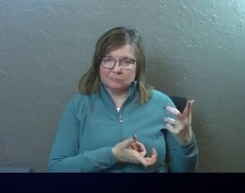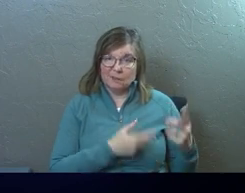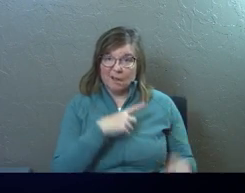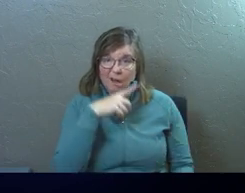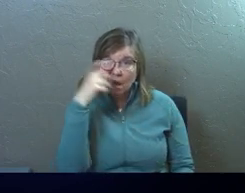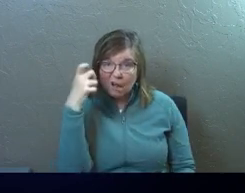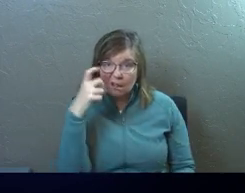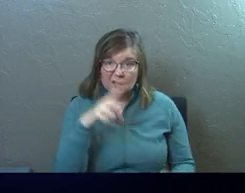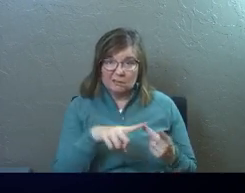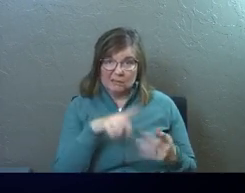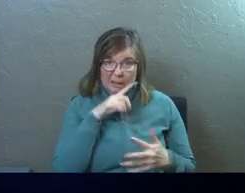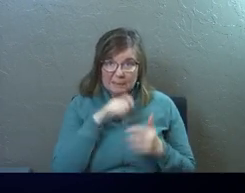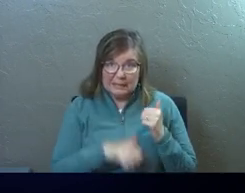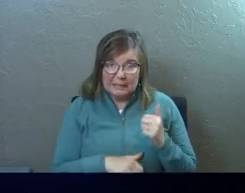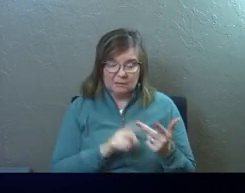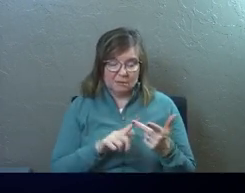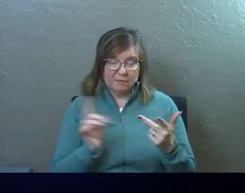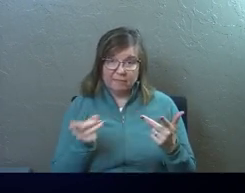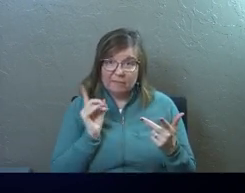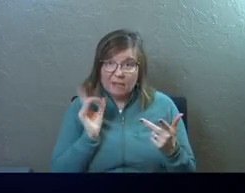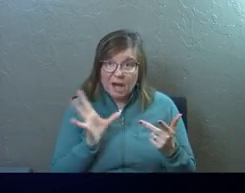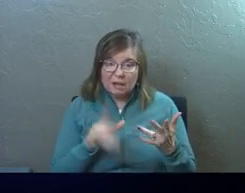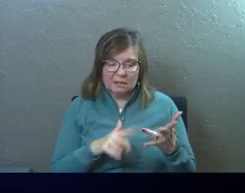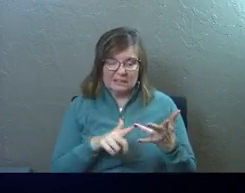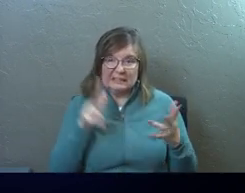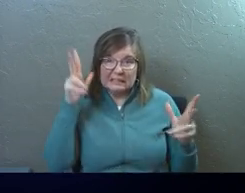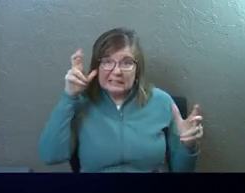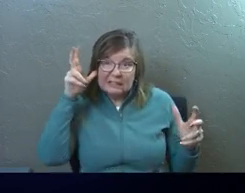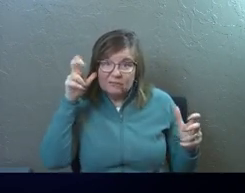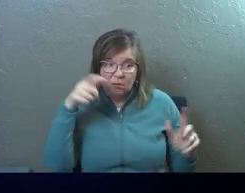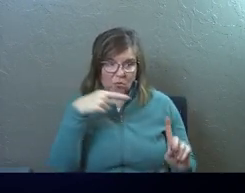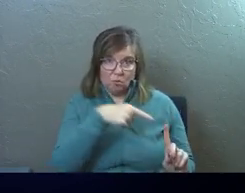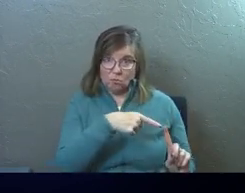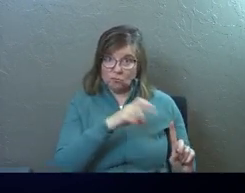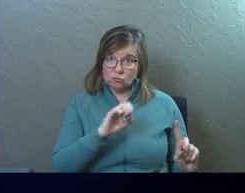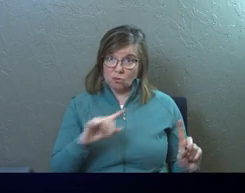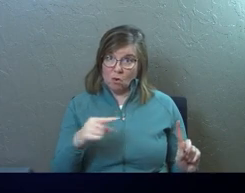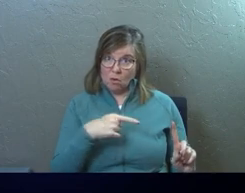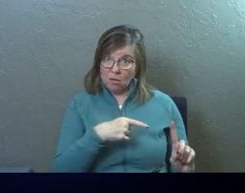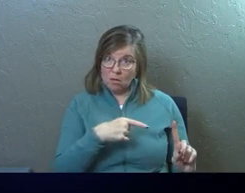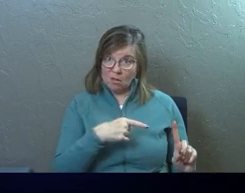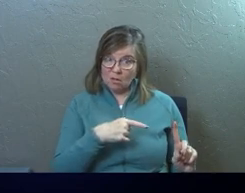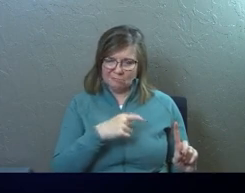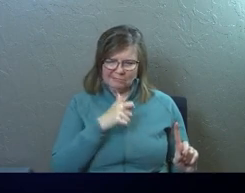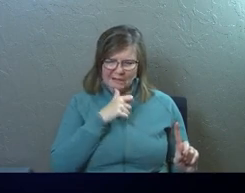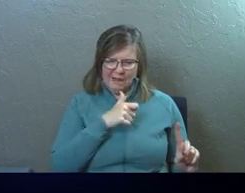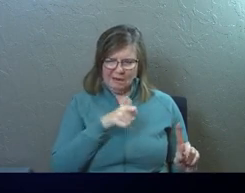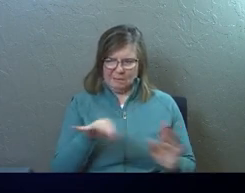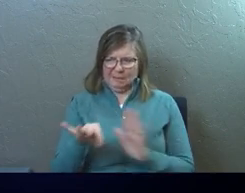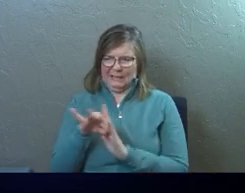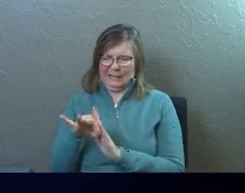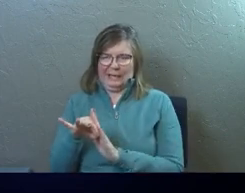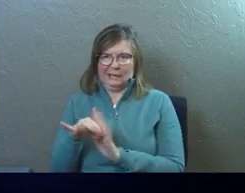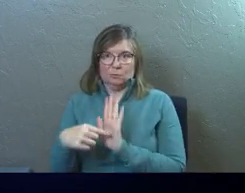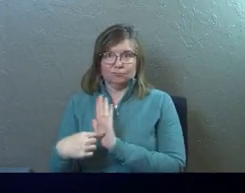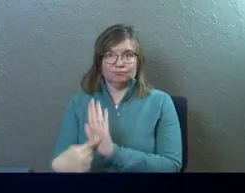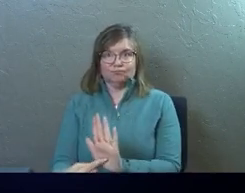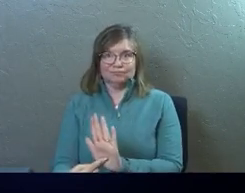Ugly, mean, violent, evil, Saul. He is not the choice.